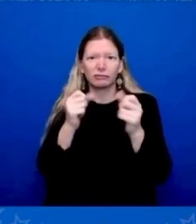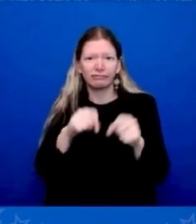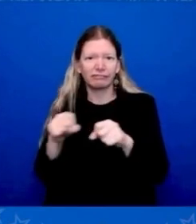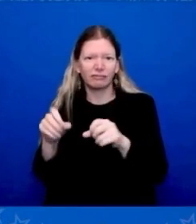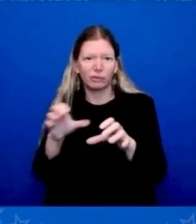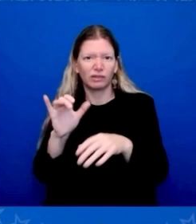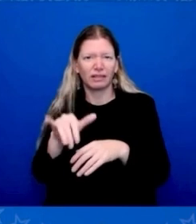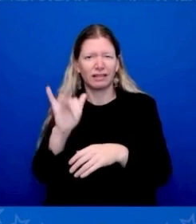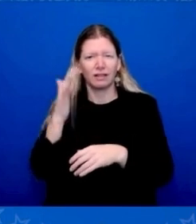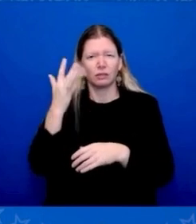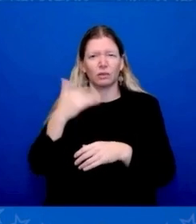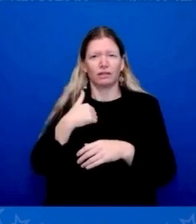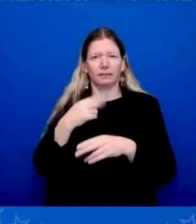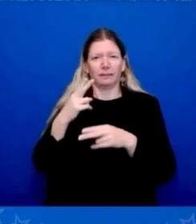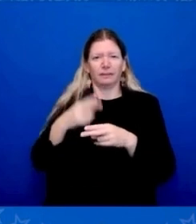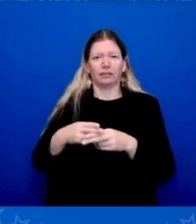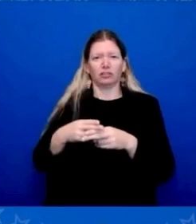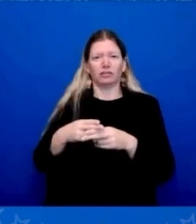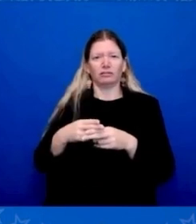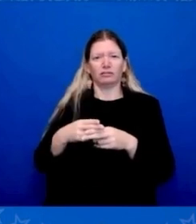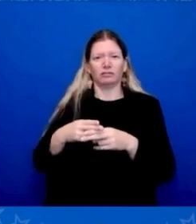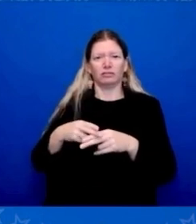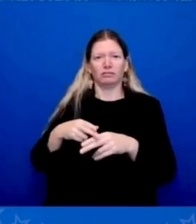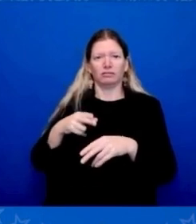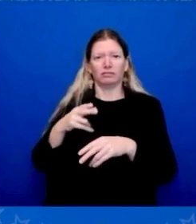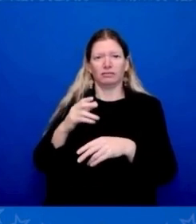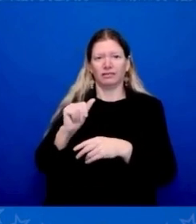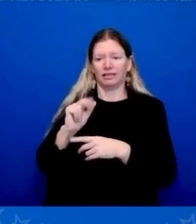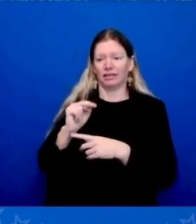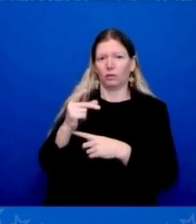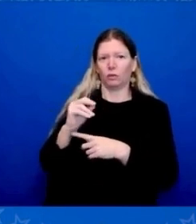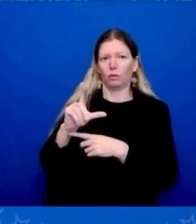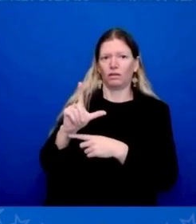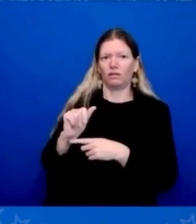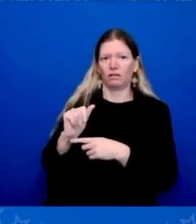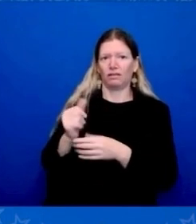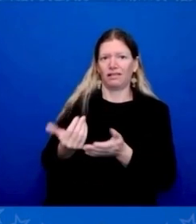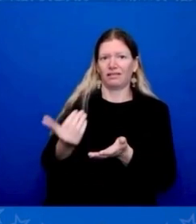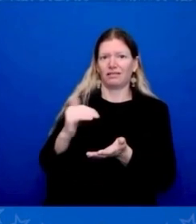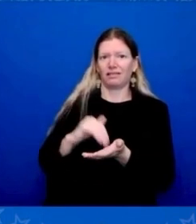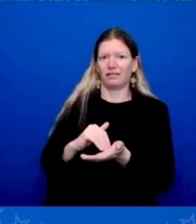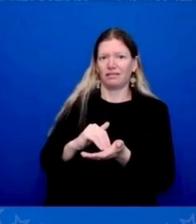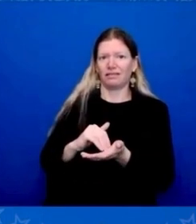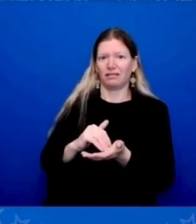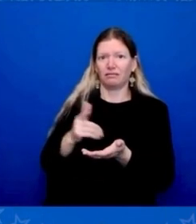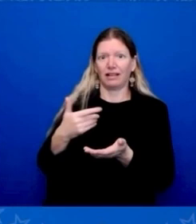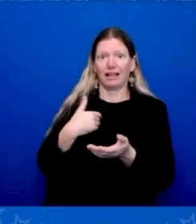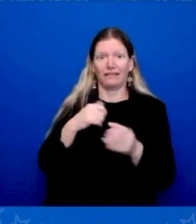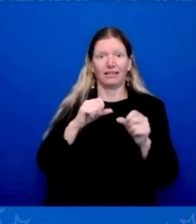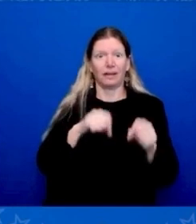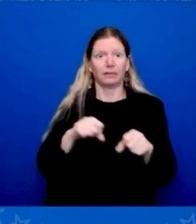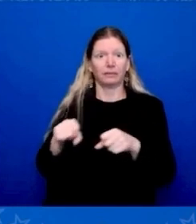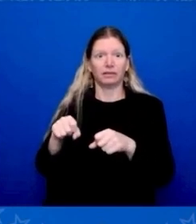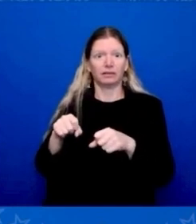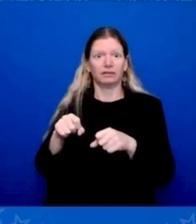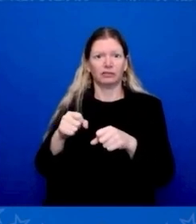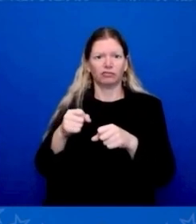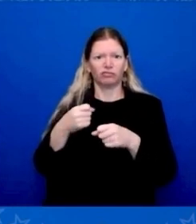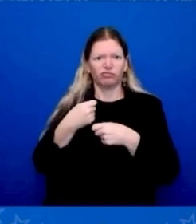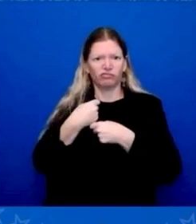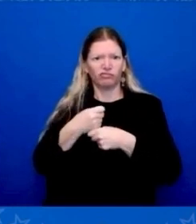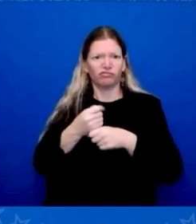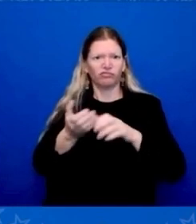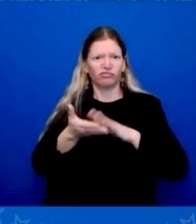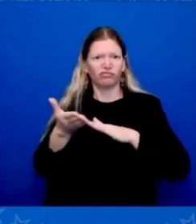mentioned Angola again. Angola has the capacity to generate megawatts of energy through solar energy.